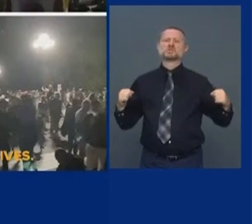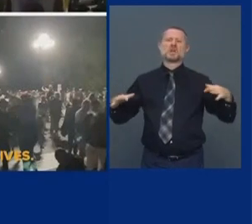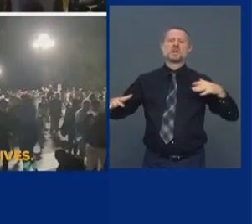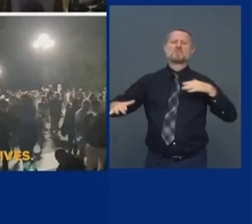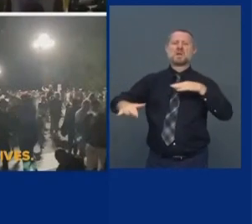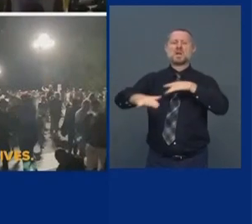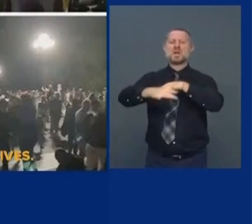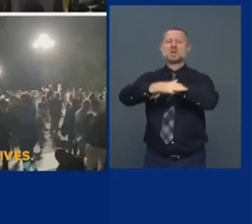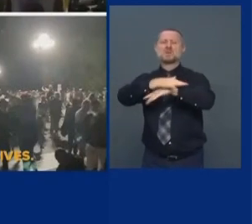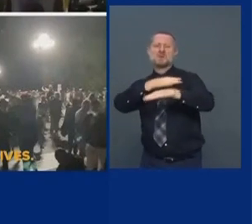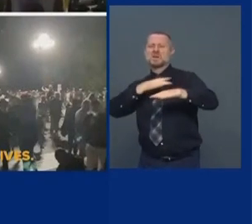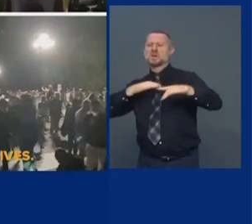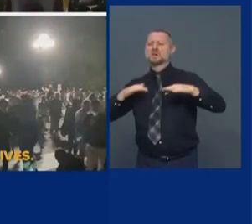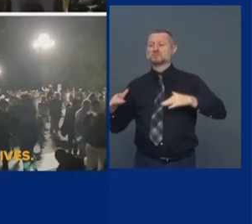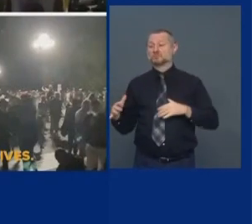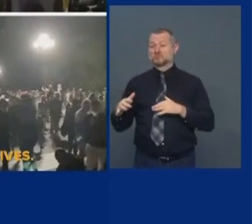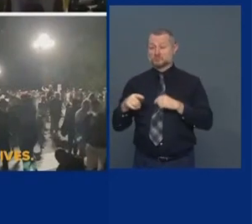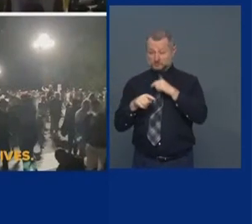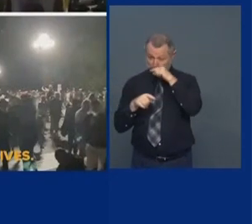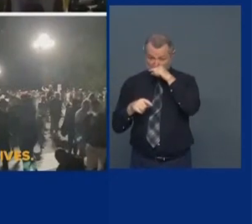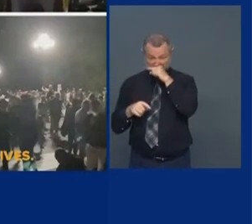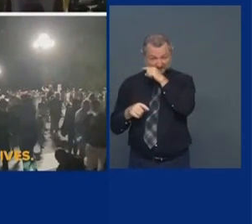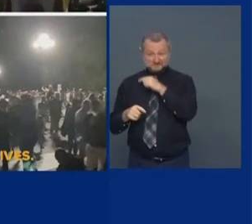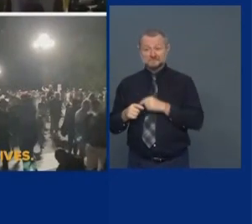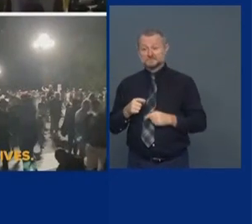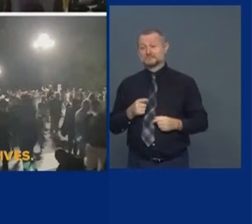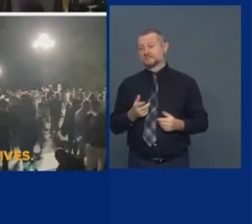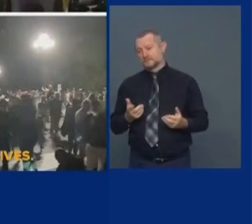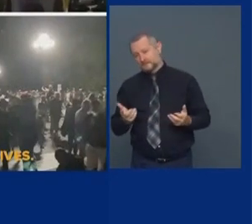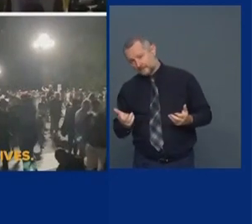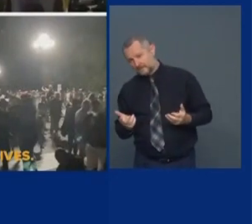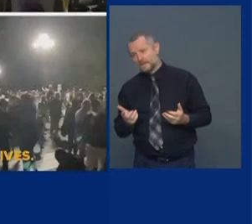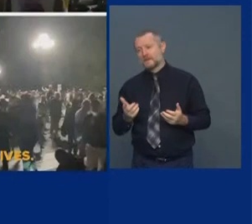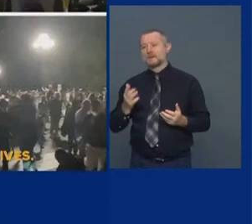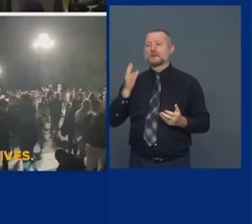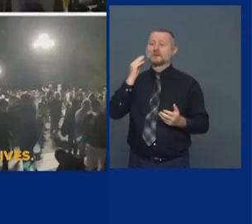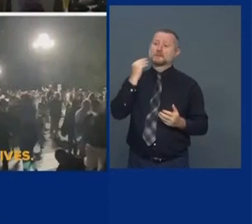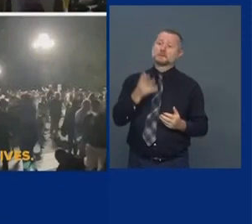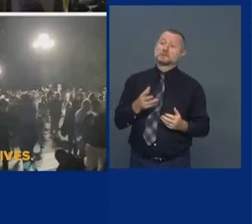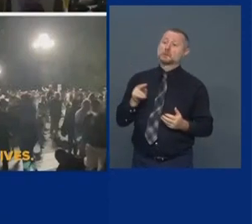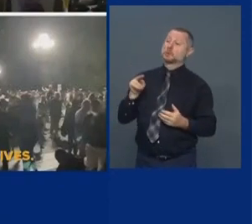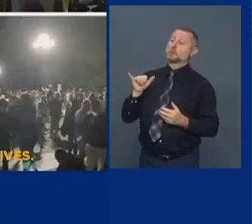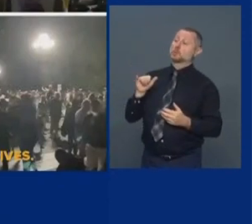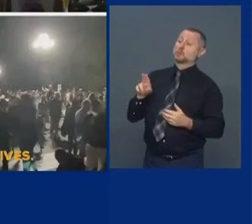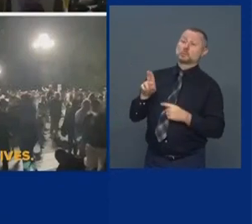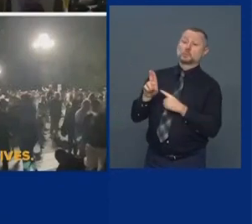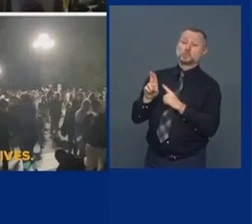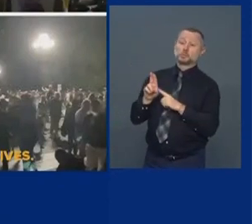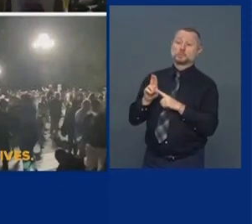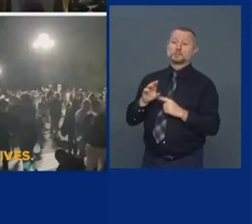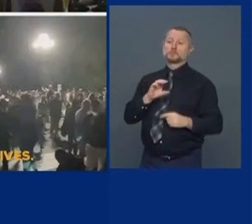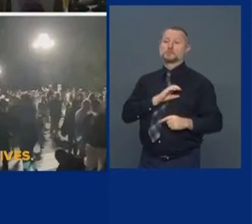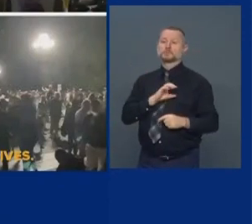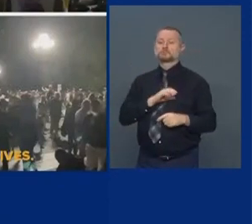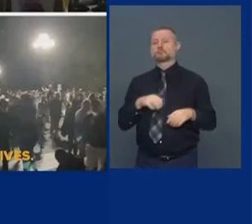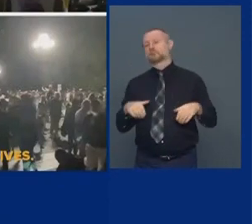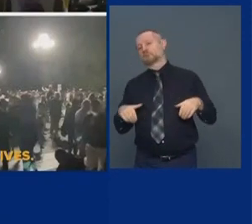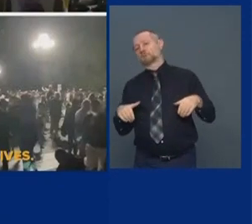Square Park. Frankly, NYU security didn't do anything about it.